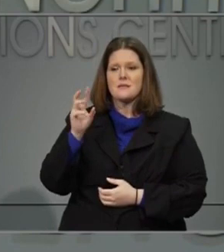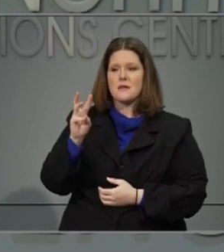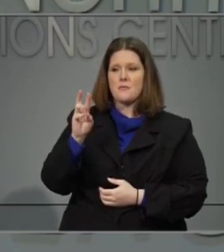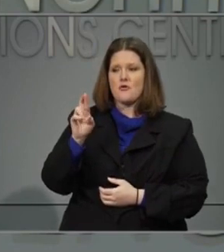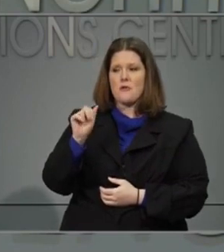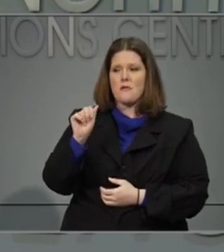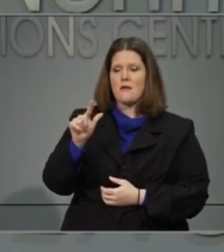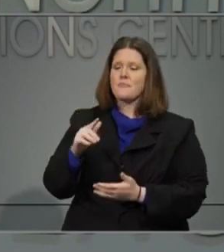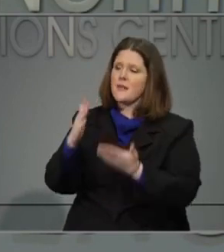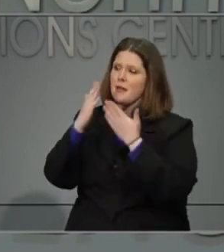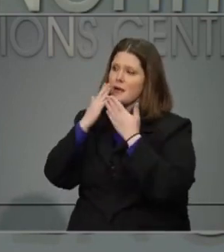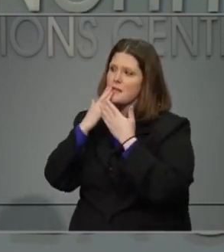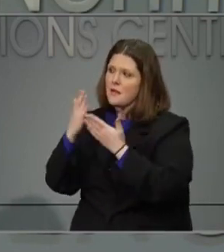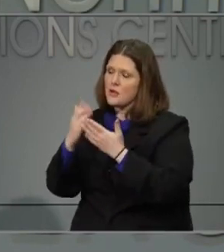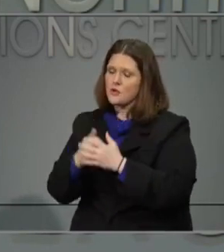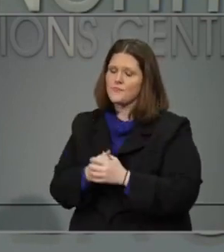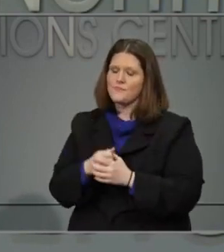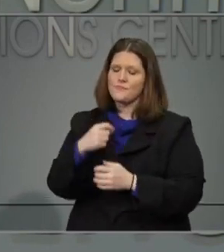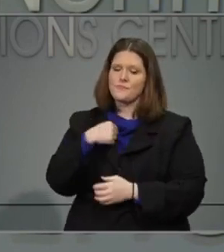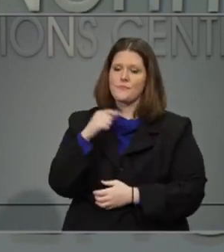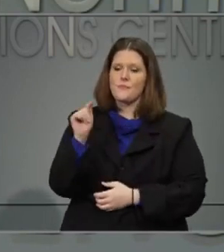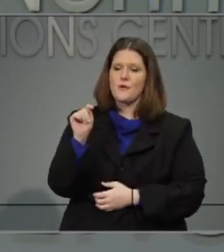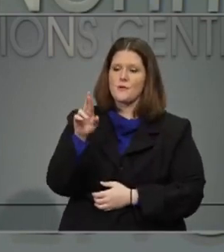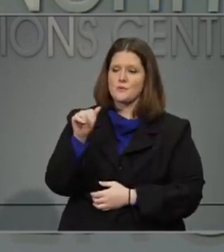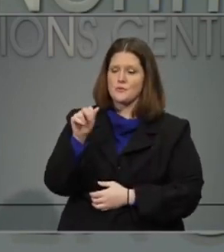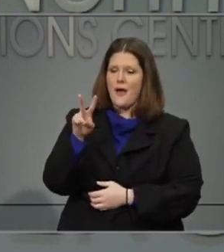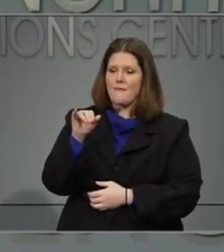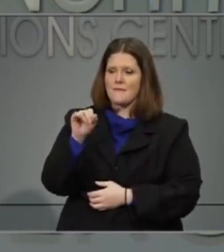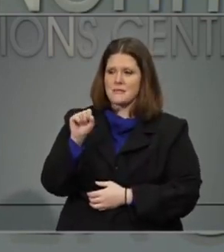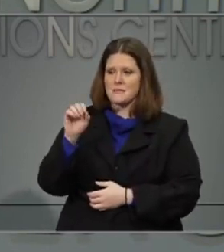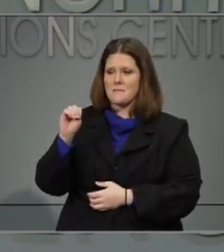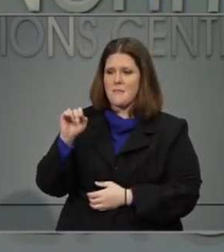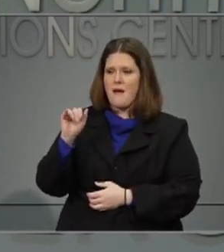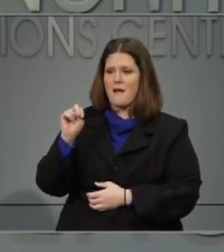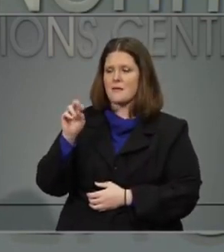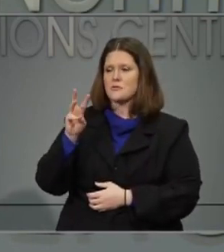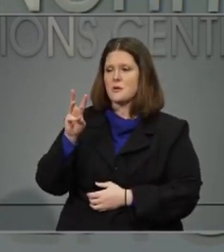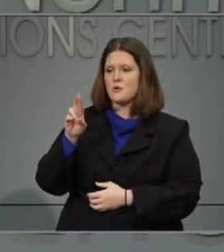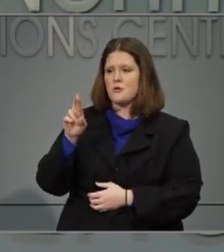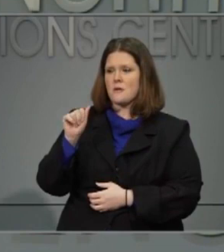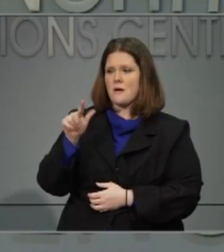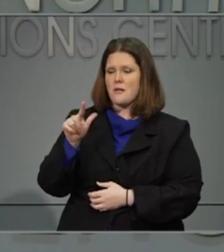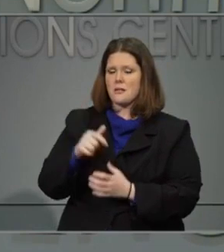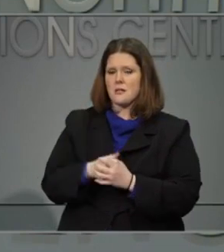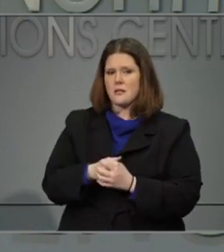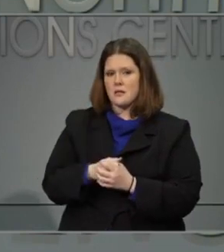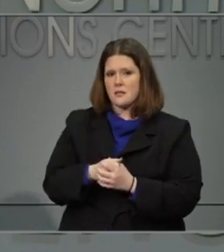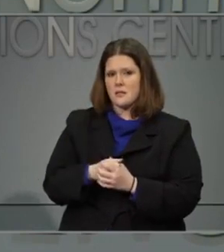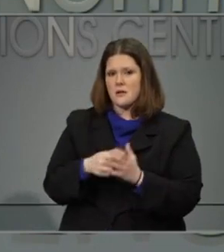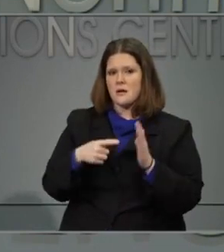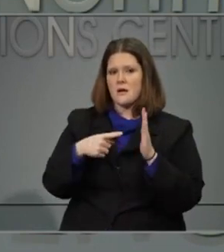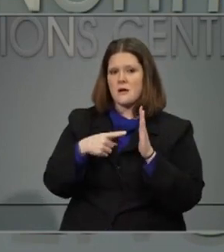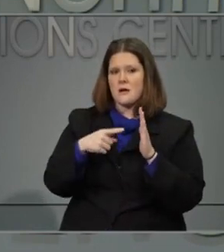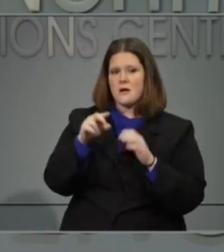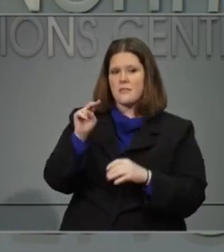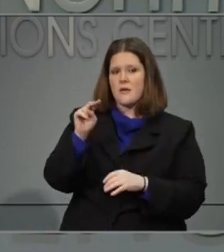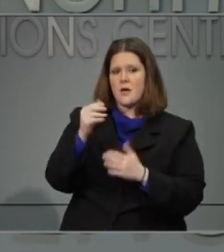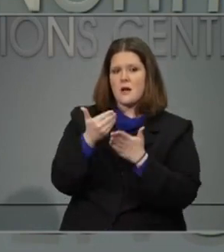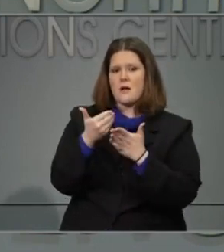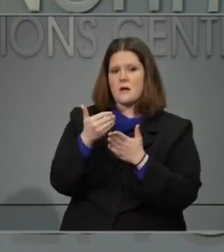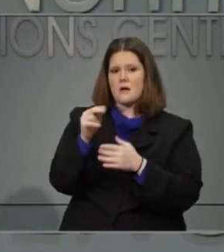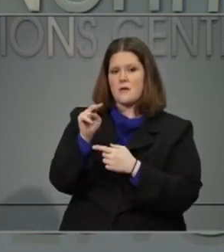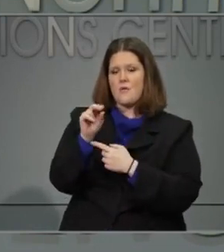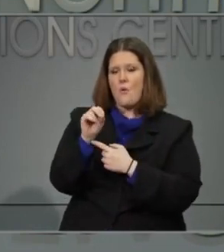Thank you. This is Travis Fain with WRAL. I wondered the modeling that NoviSci and some other entities put out